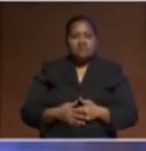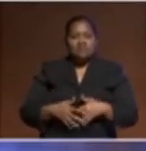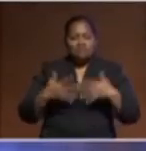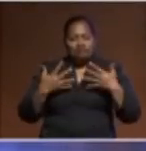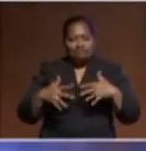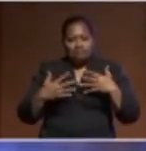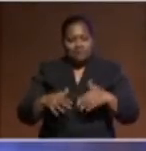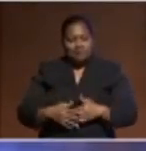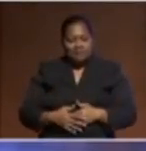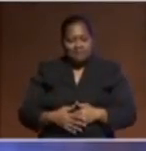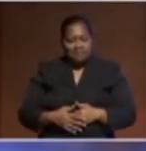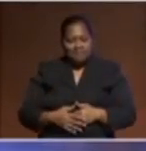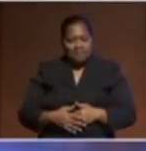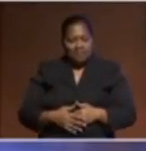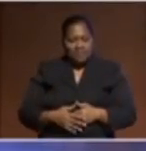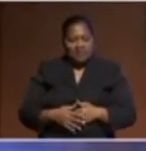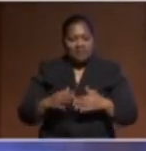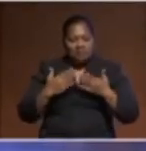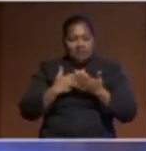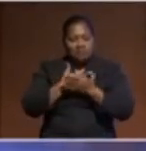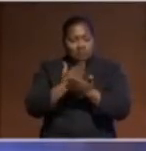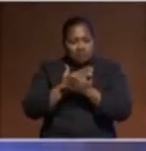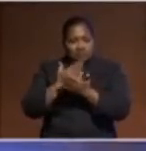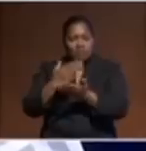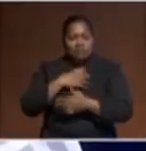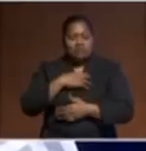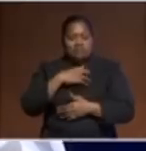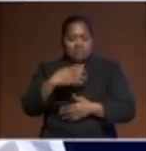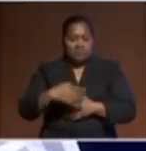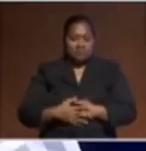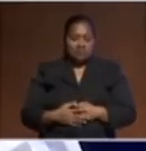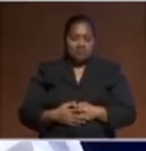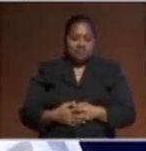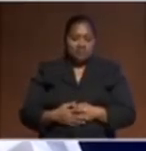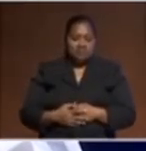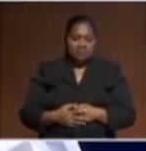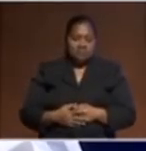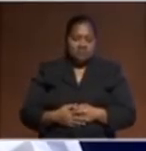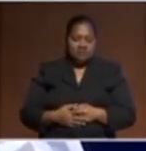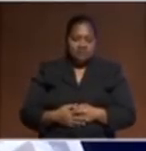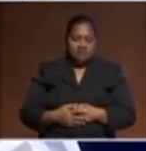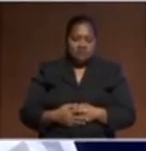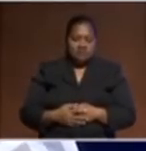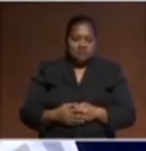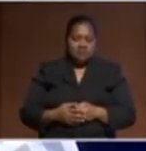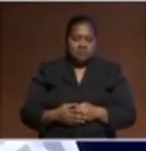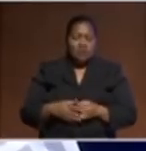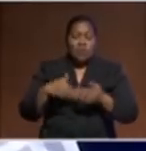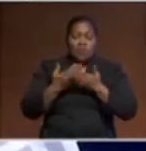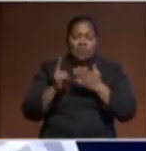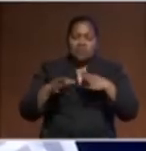career journey. And I'll share more of the more contemporary, I think, our decisions that